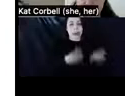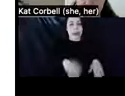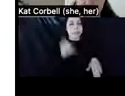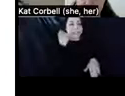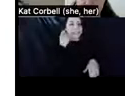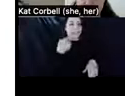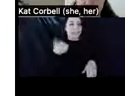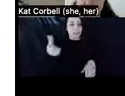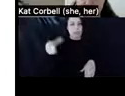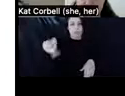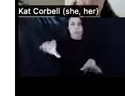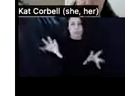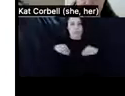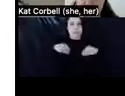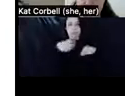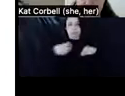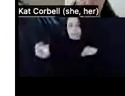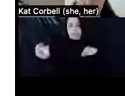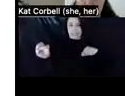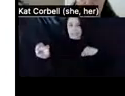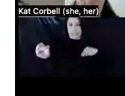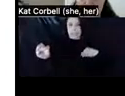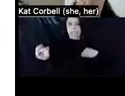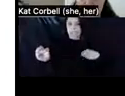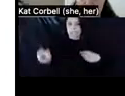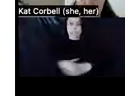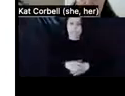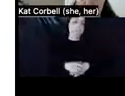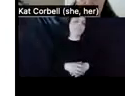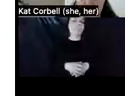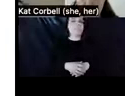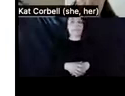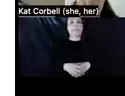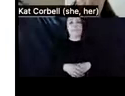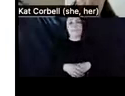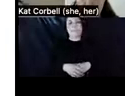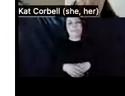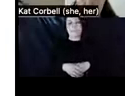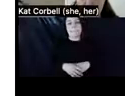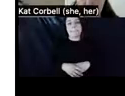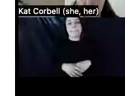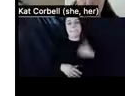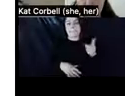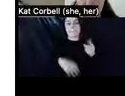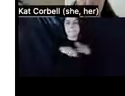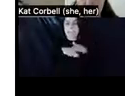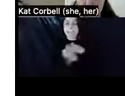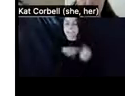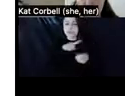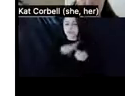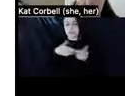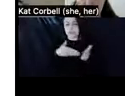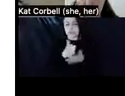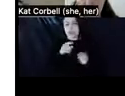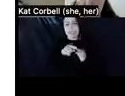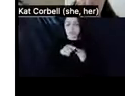copies of all provider discharge termination protocols, uh, and, uh, access to a right to counsel